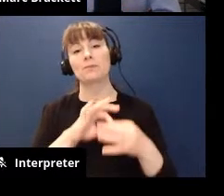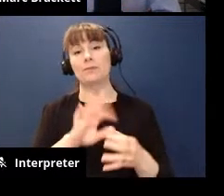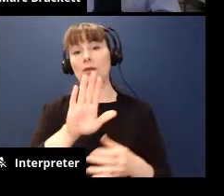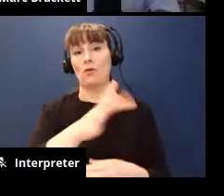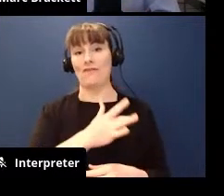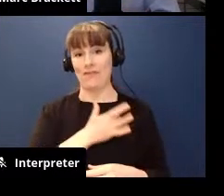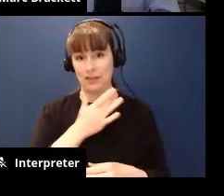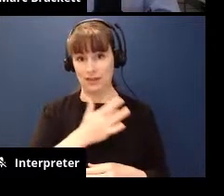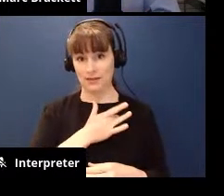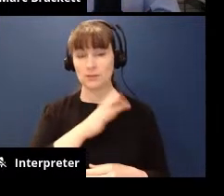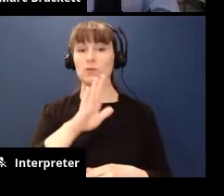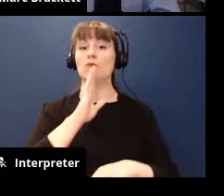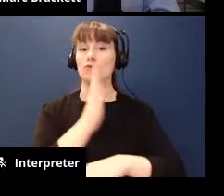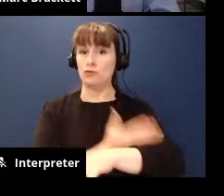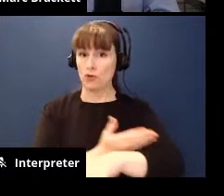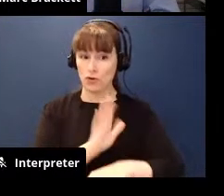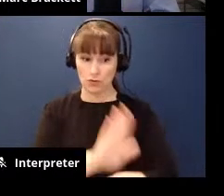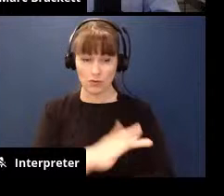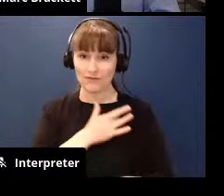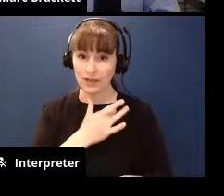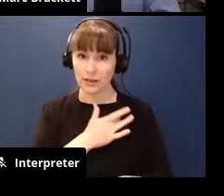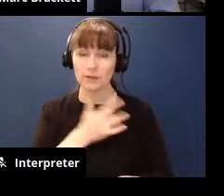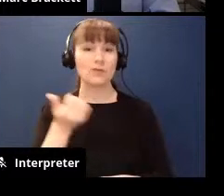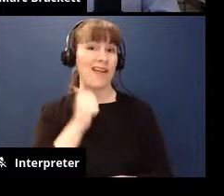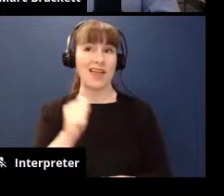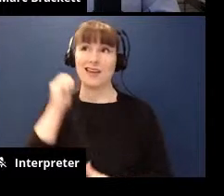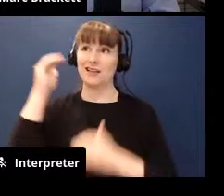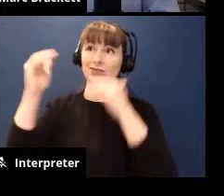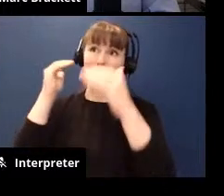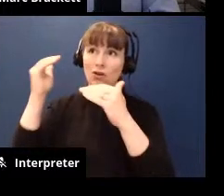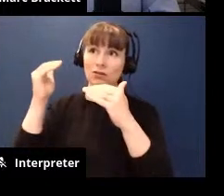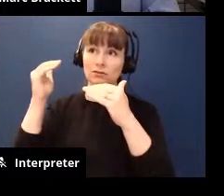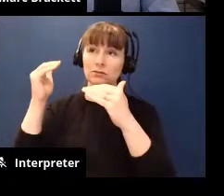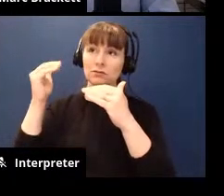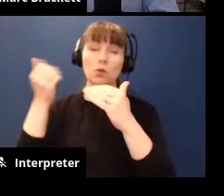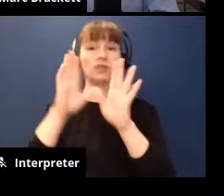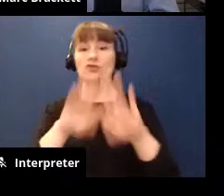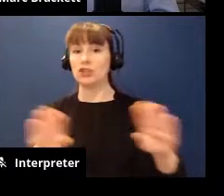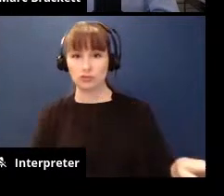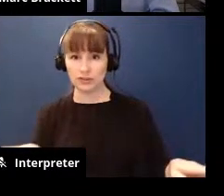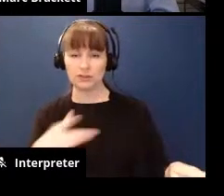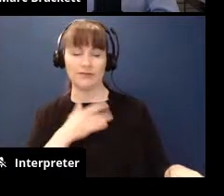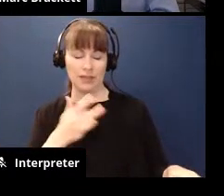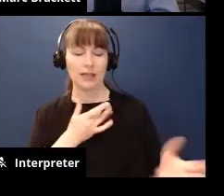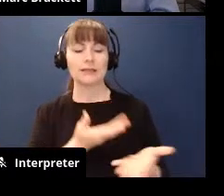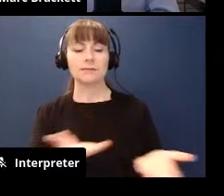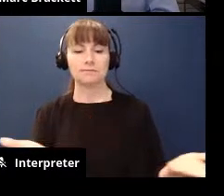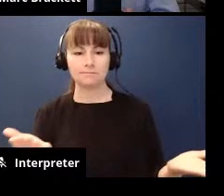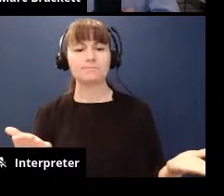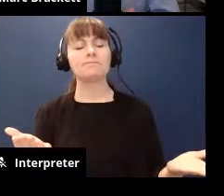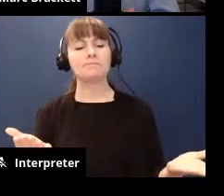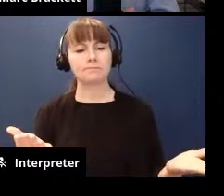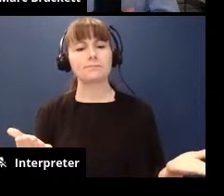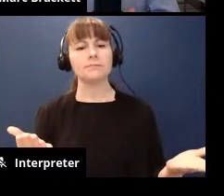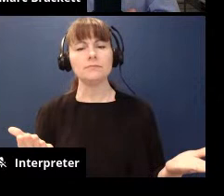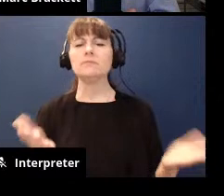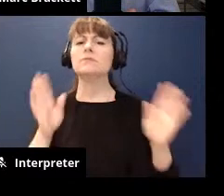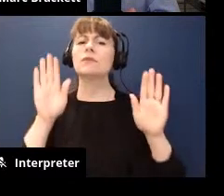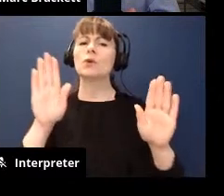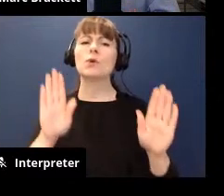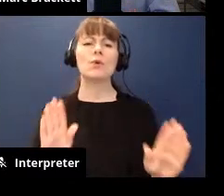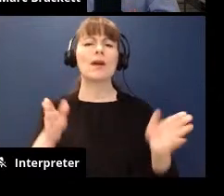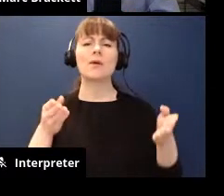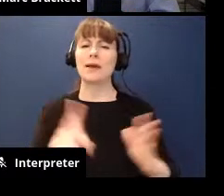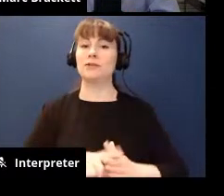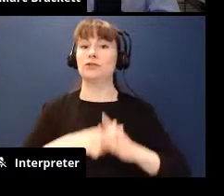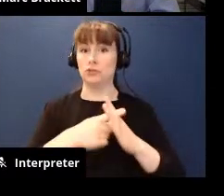daughter's feelings or any adult's uh children's feelings is this is a great way to start the day